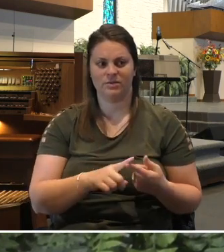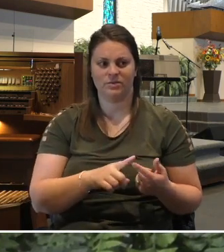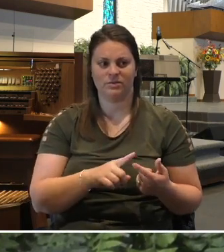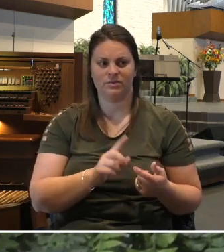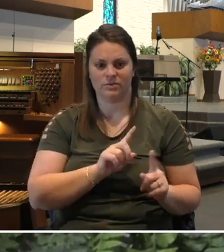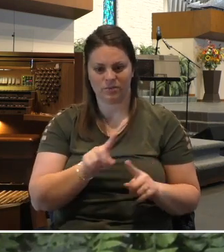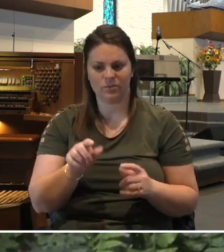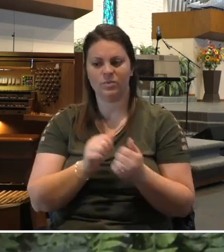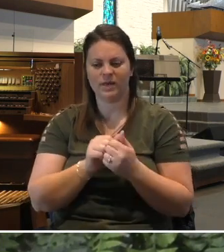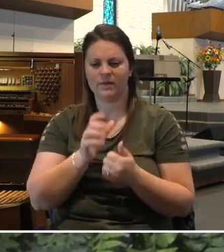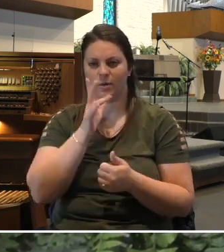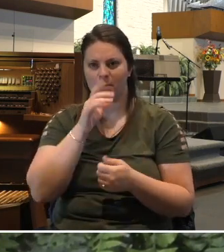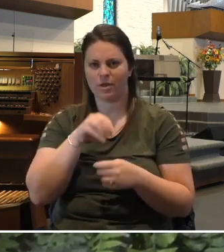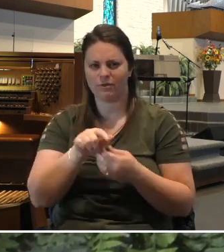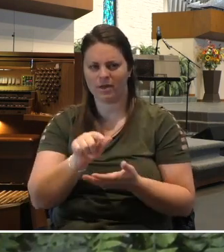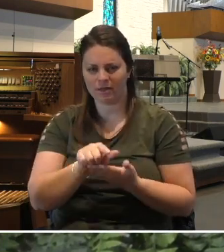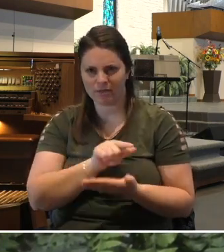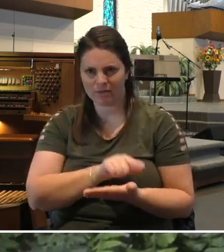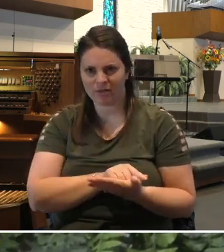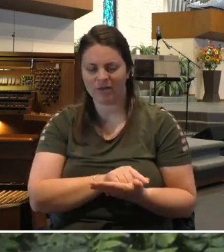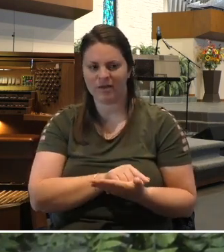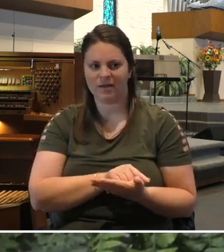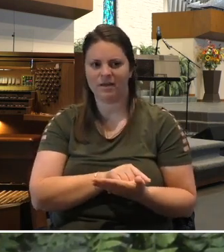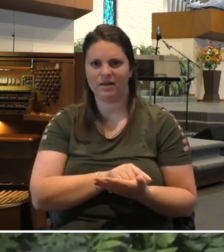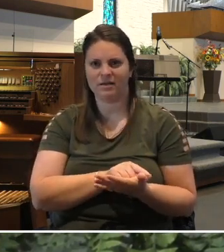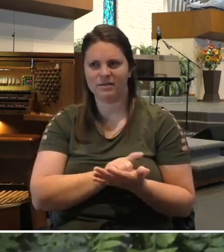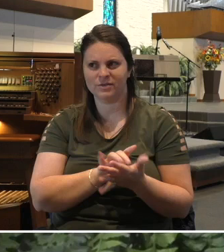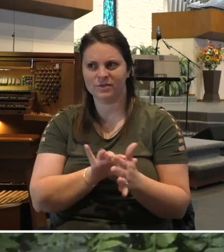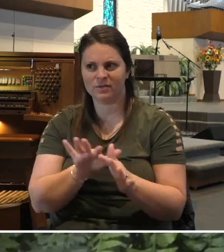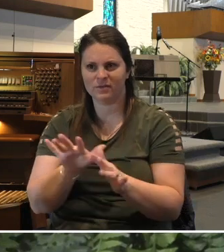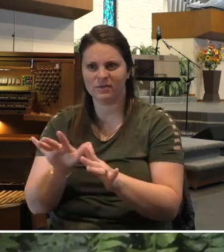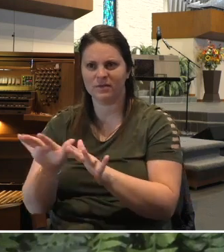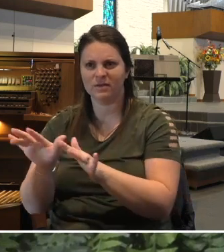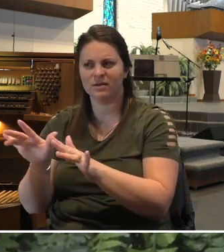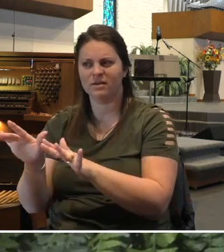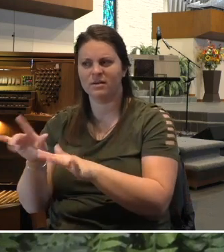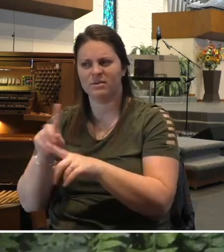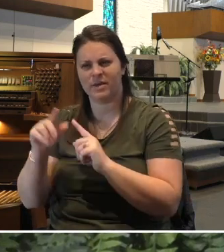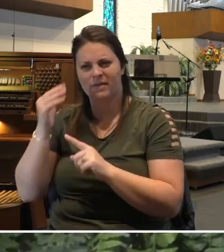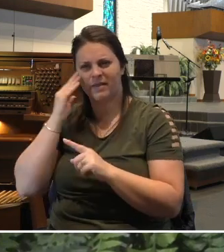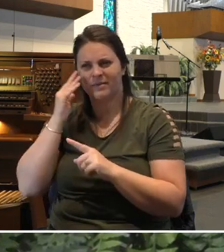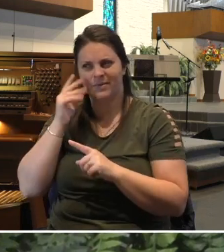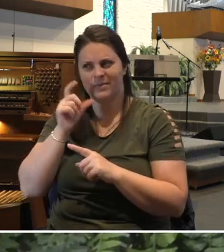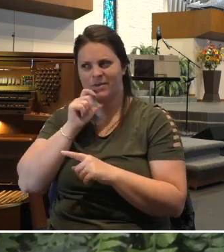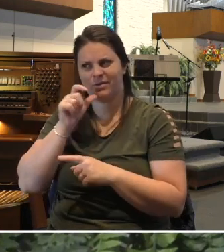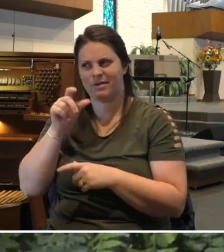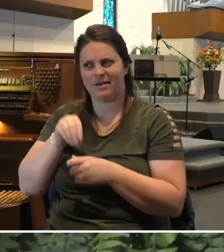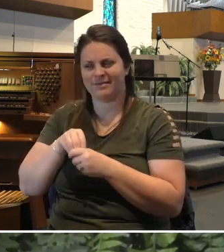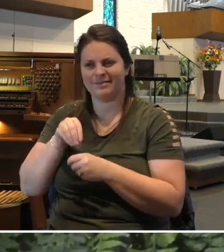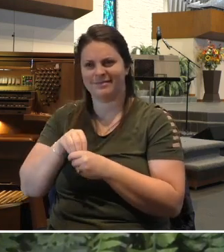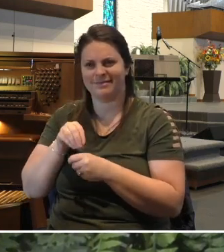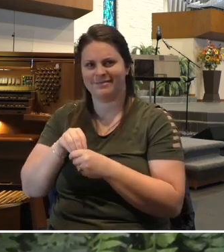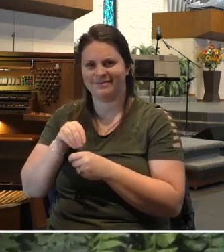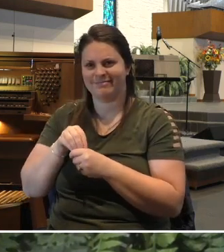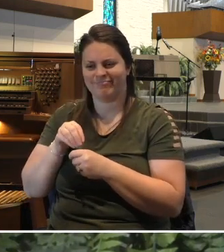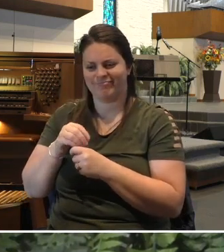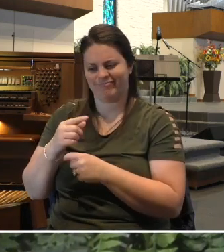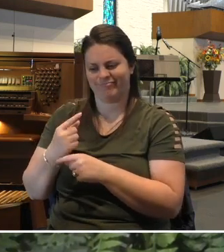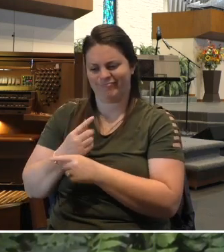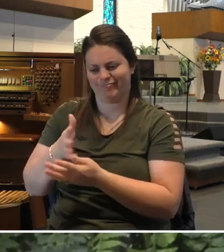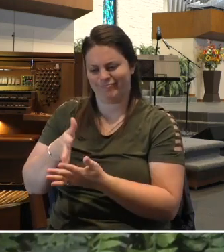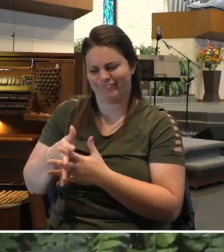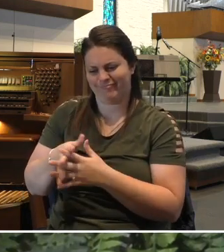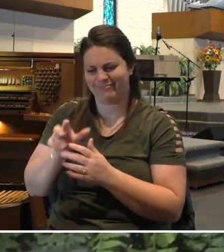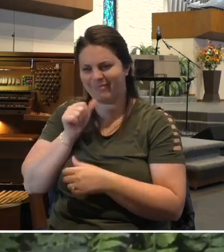Naomi wishes for these women that the Lord would be as kind to them as they have been to her and her